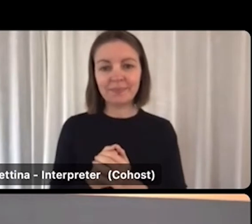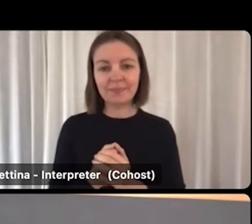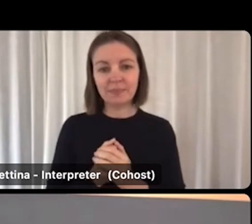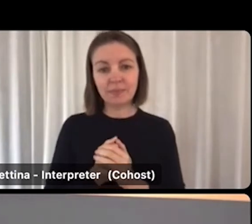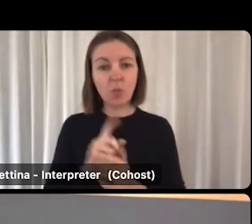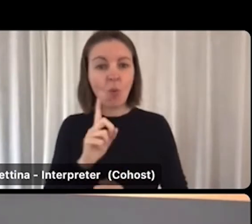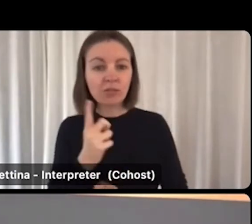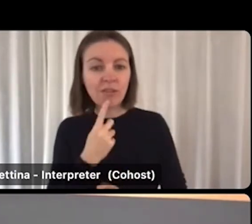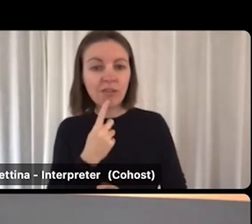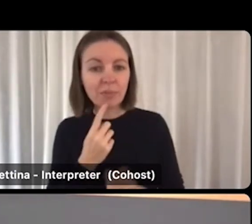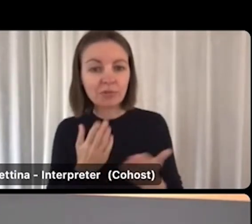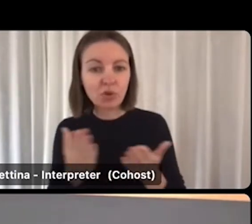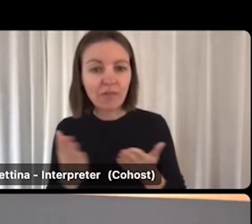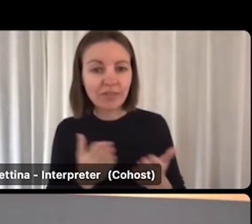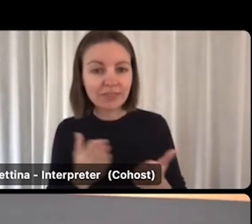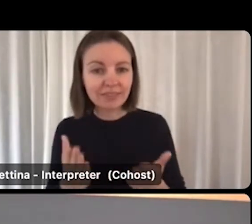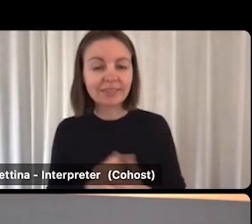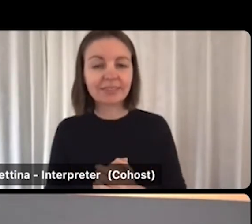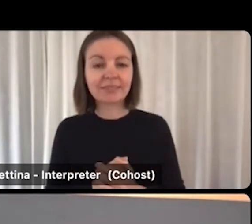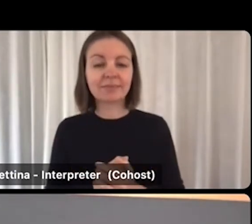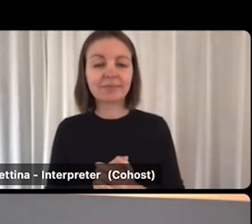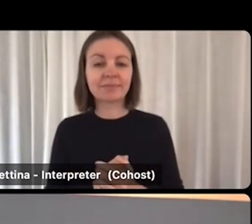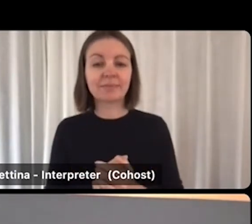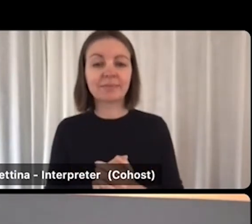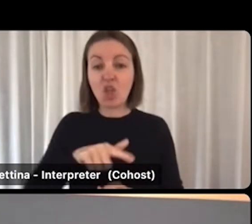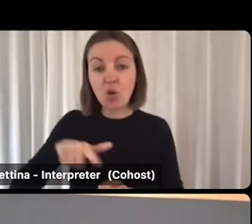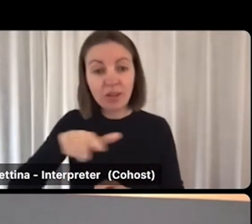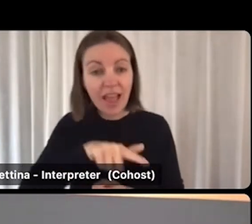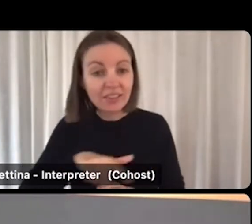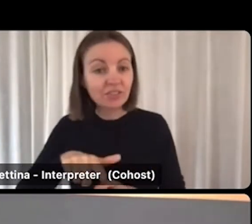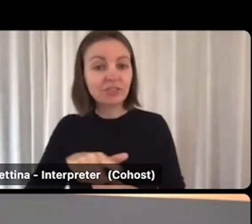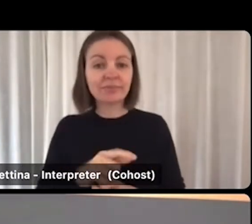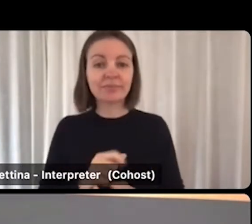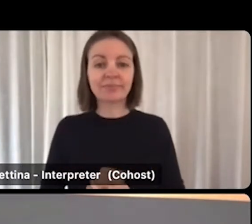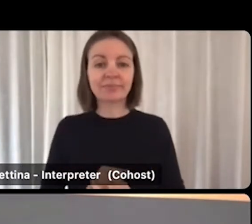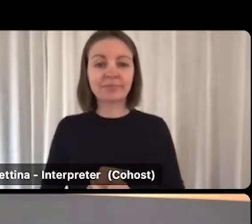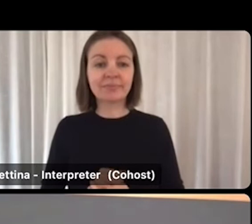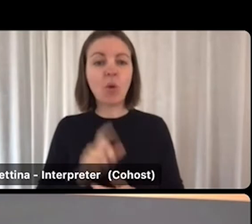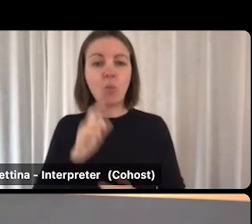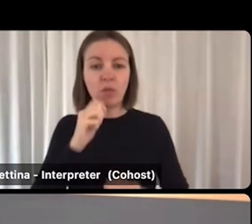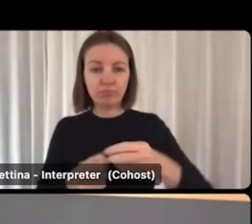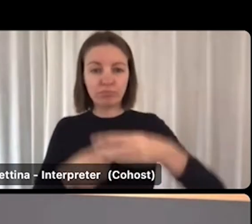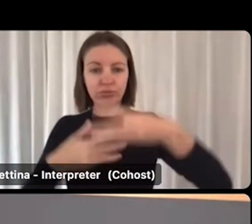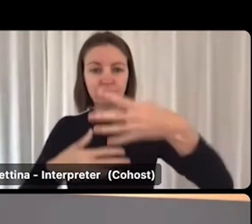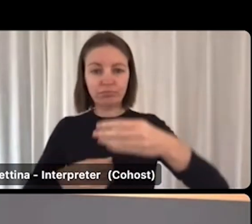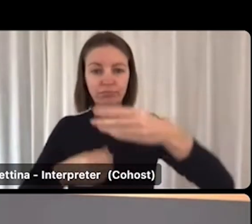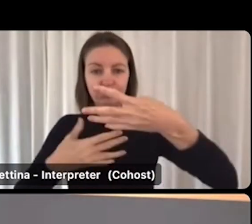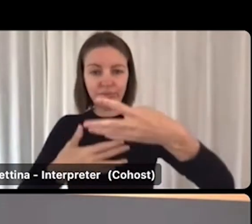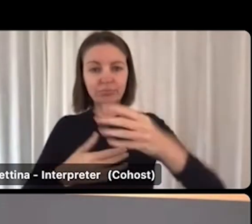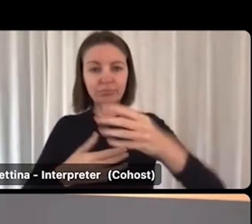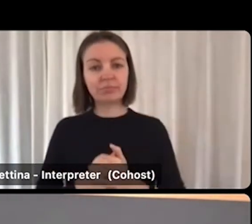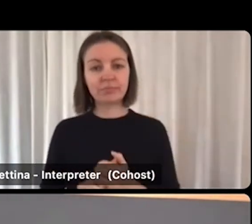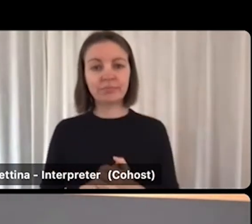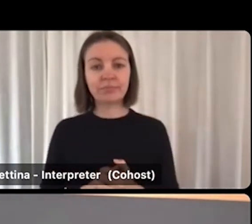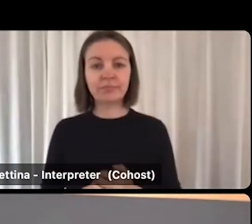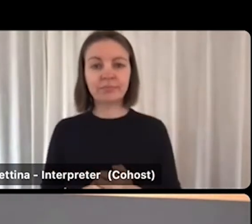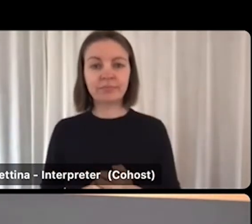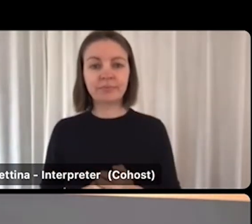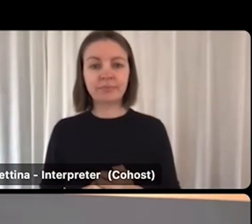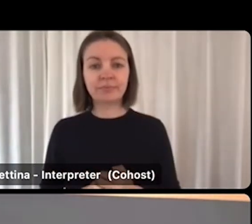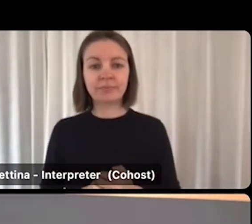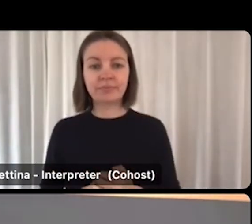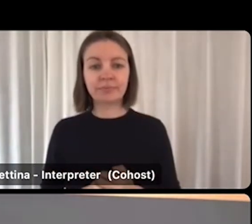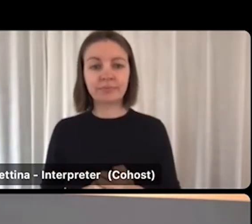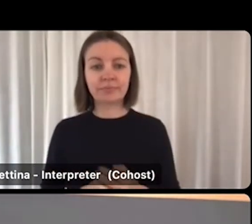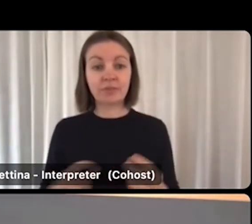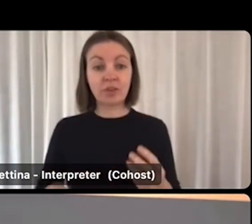type of services that they offer and you can search by location. And a list will come up and you can find out how to contact them. So